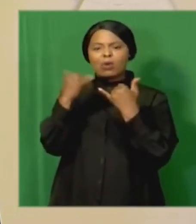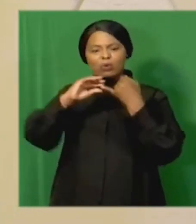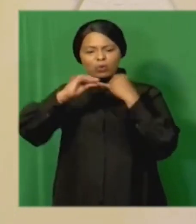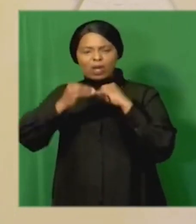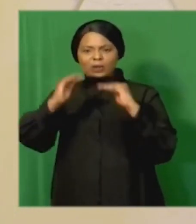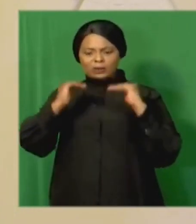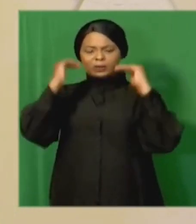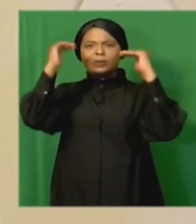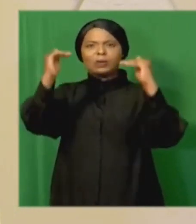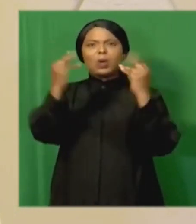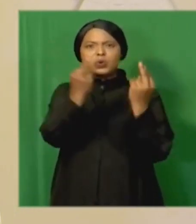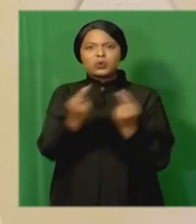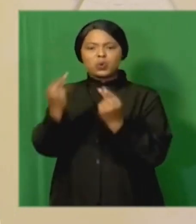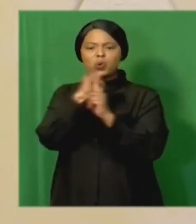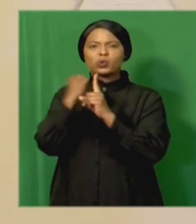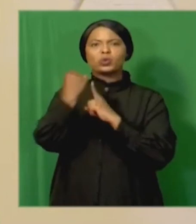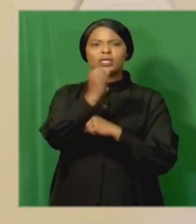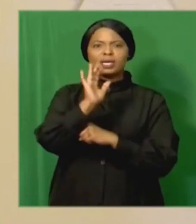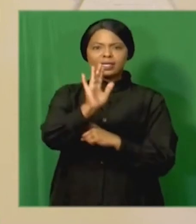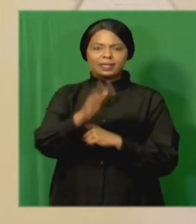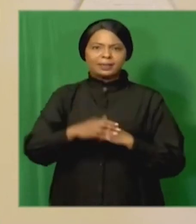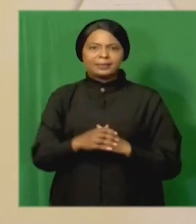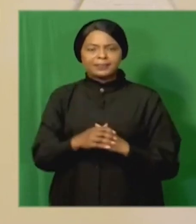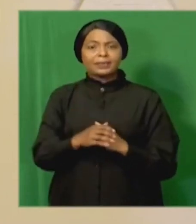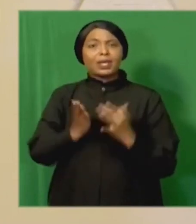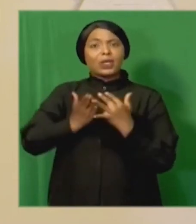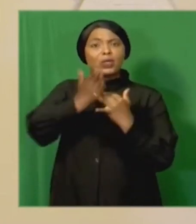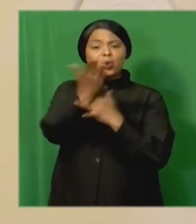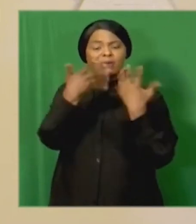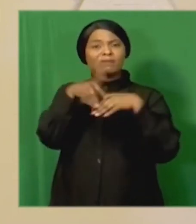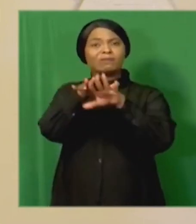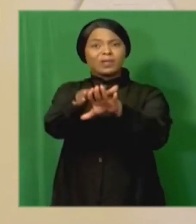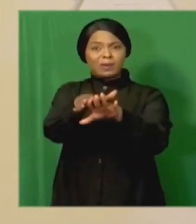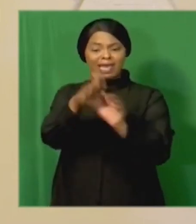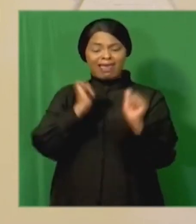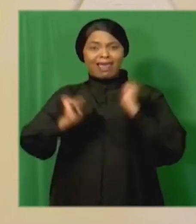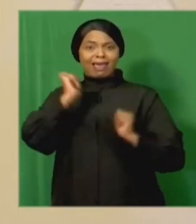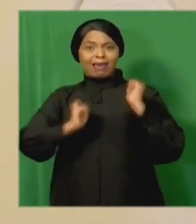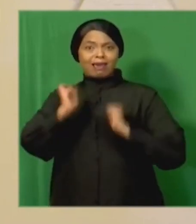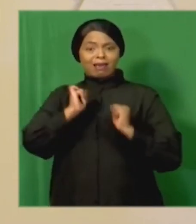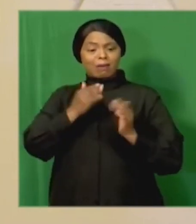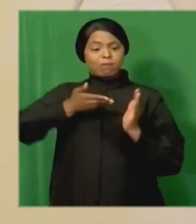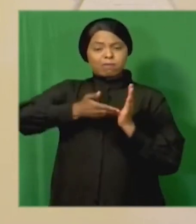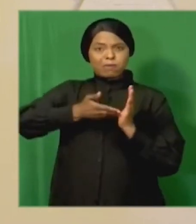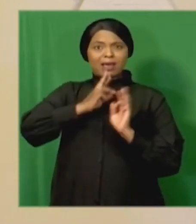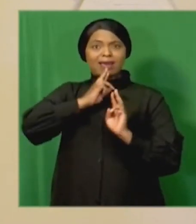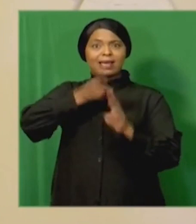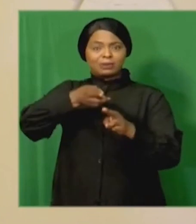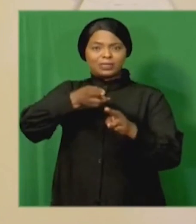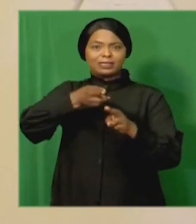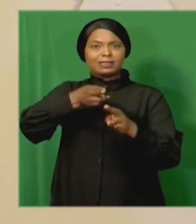the renewal of our society. Through the implementation of the actions contained in this response,